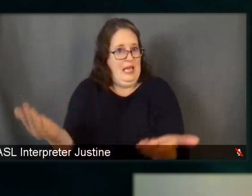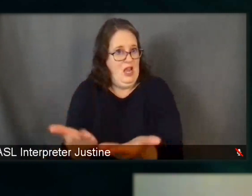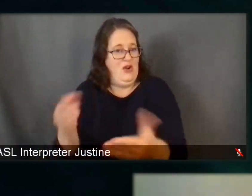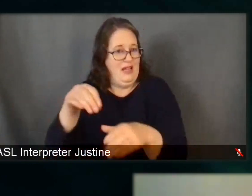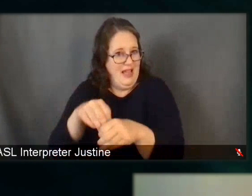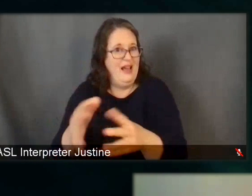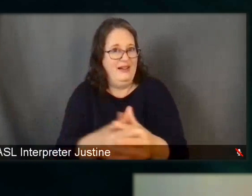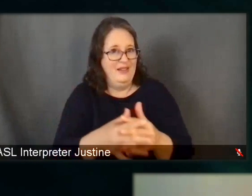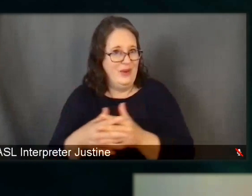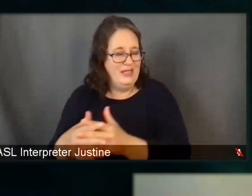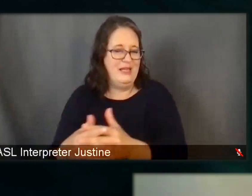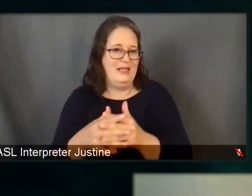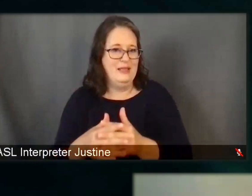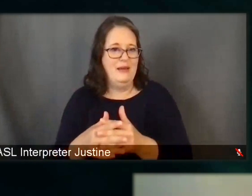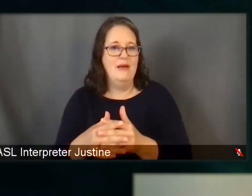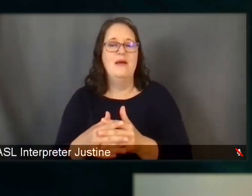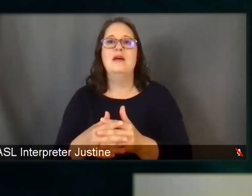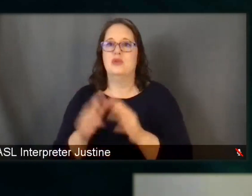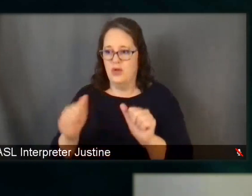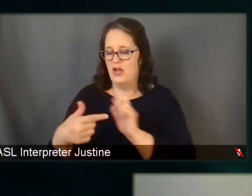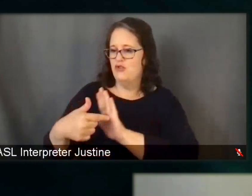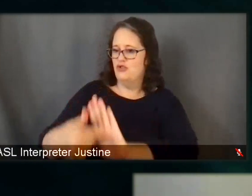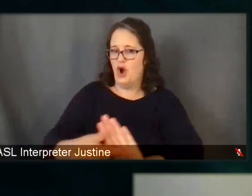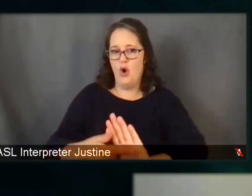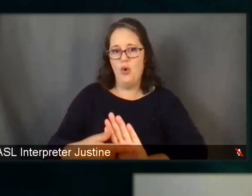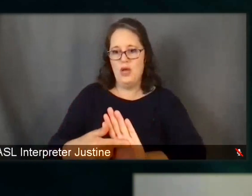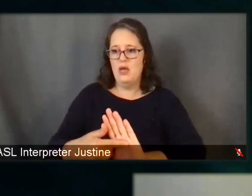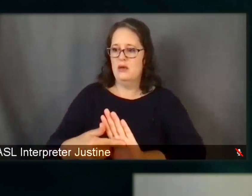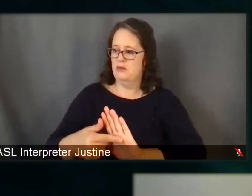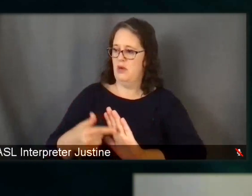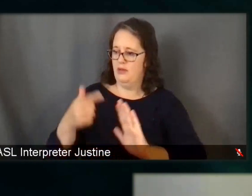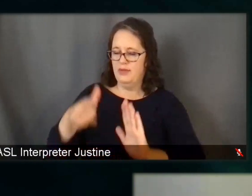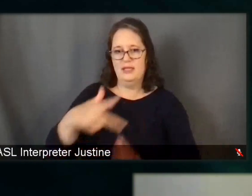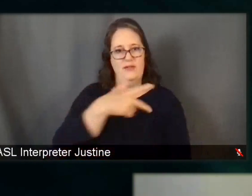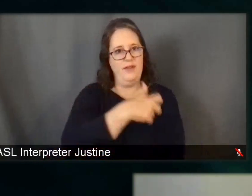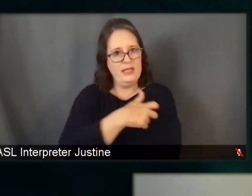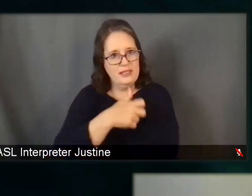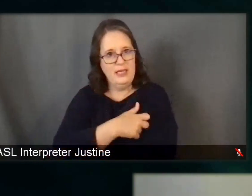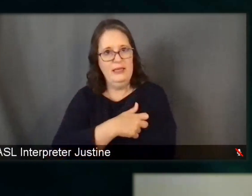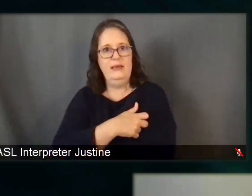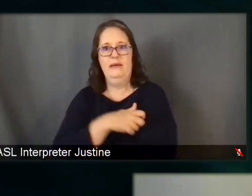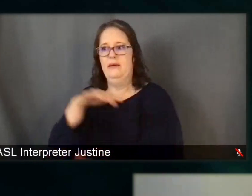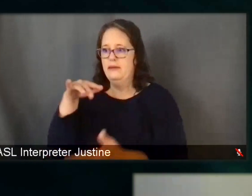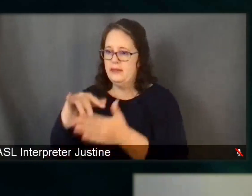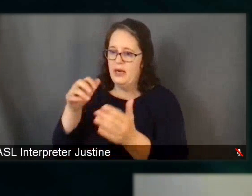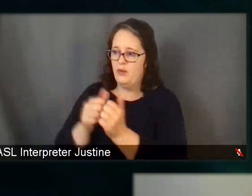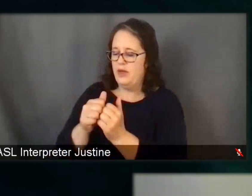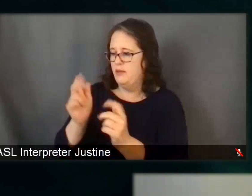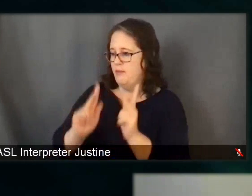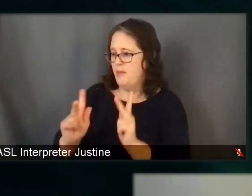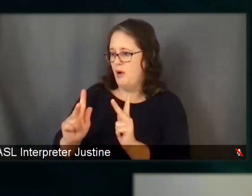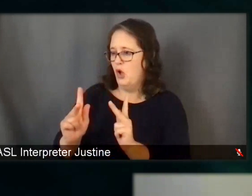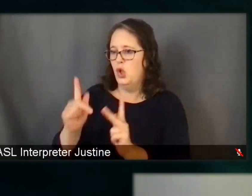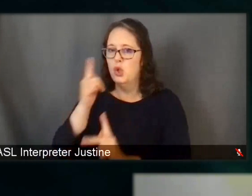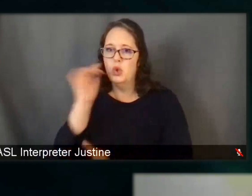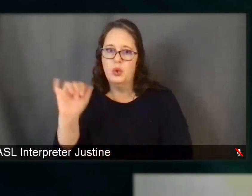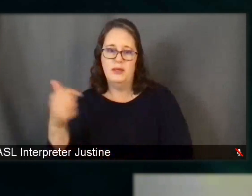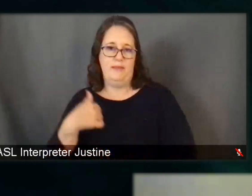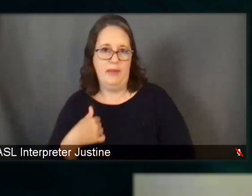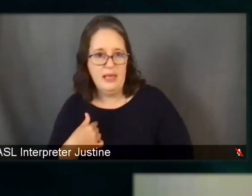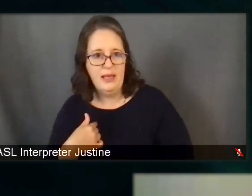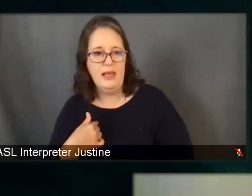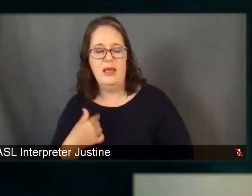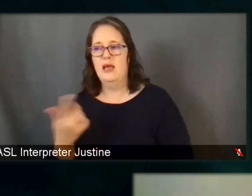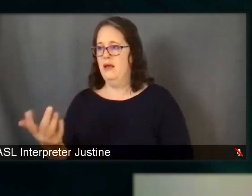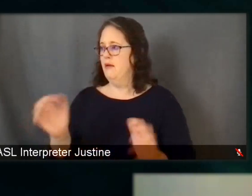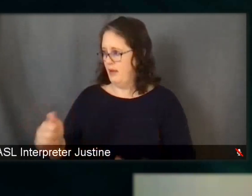has this vaccine been studied in people like me? Can I expect side effects that may be different, similar? How do I